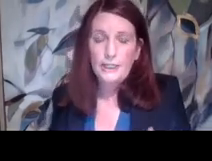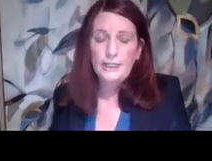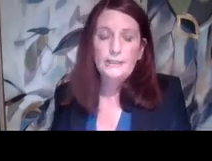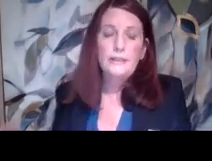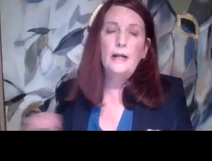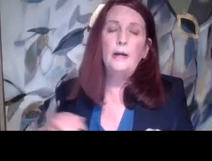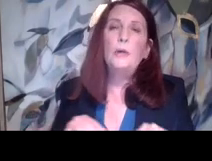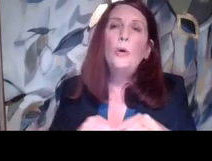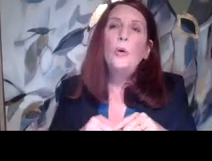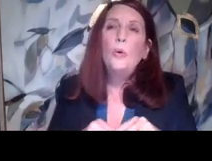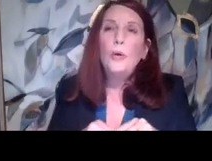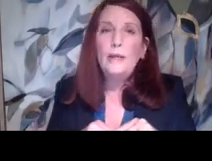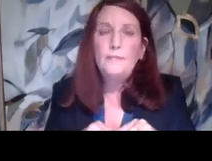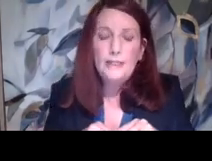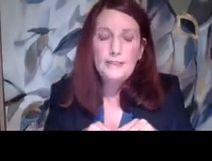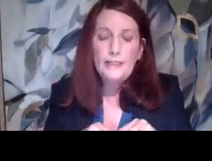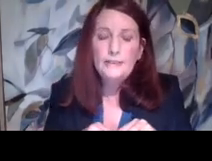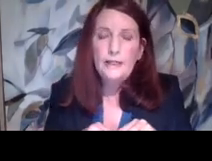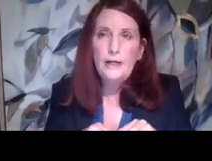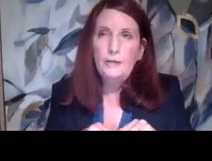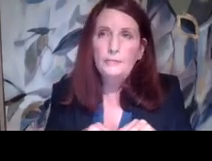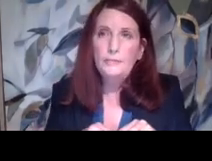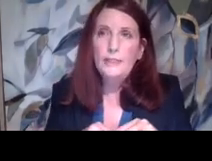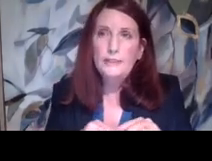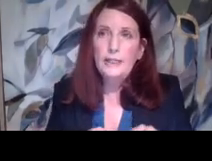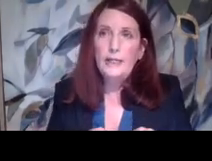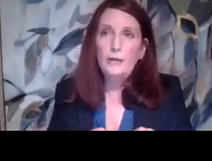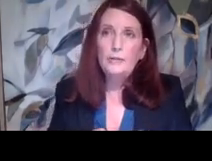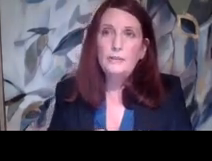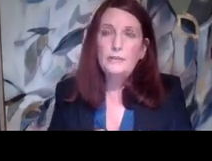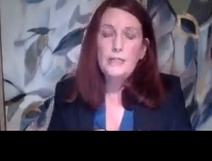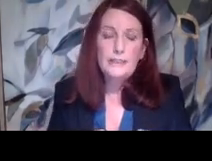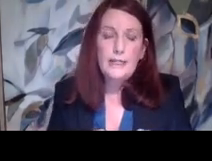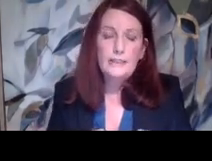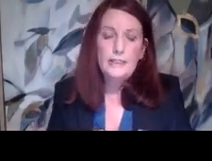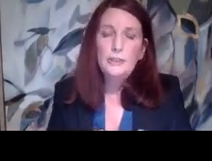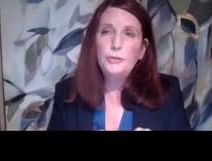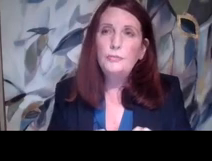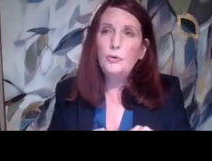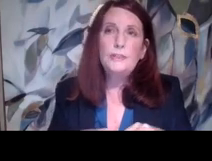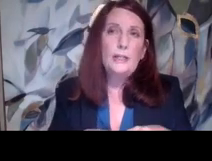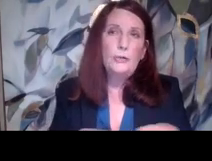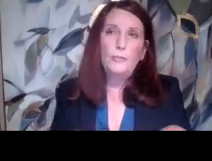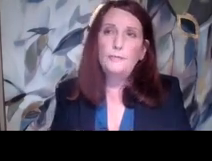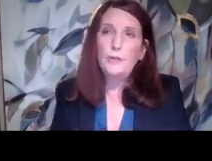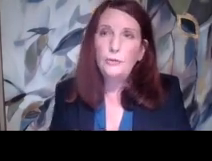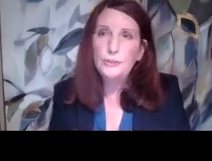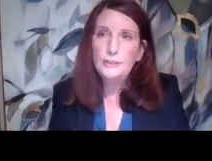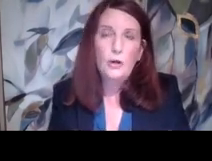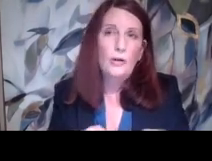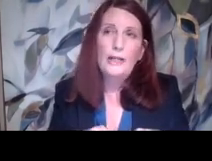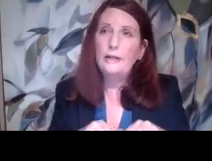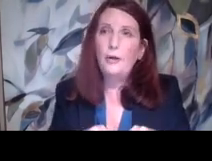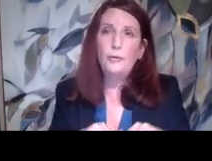engaging in it? Um, if, is it, uh, is it a, is it a teacher or is it a group of